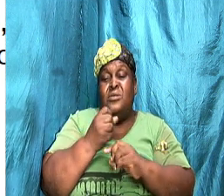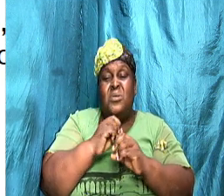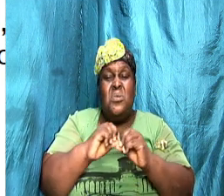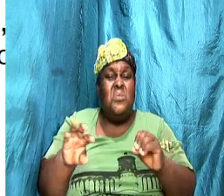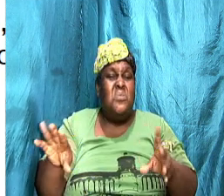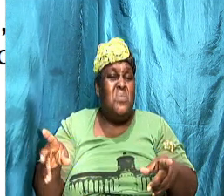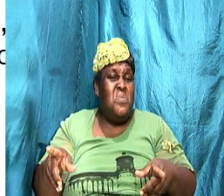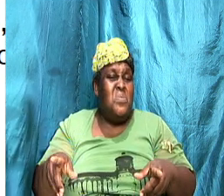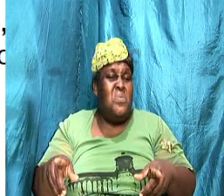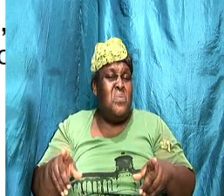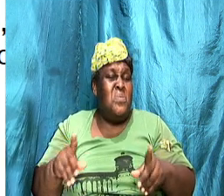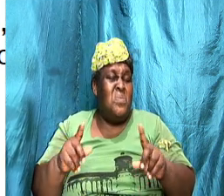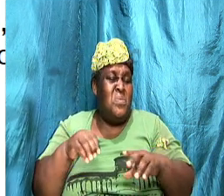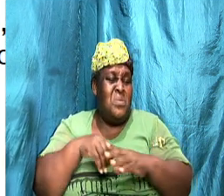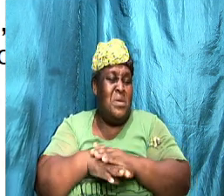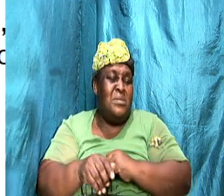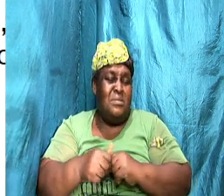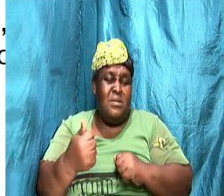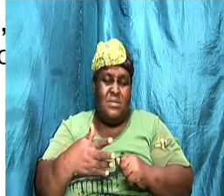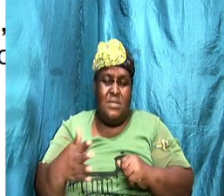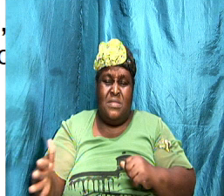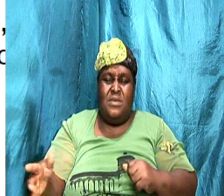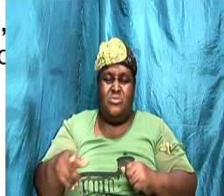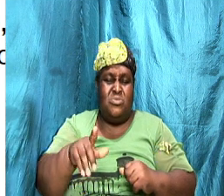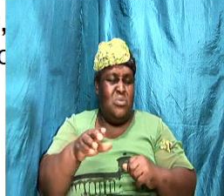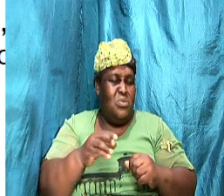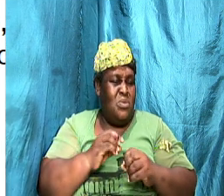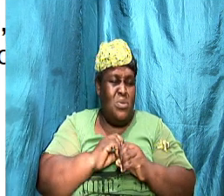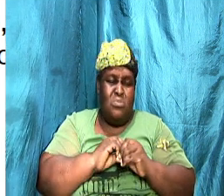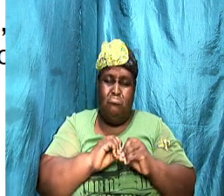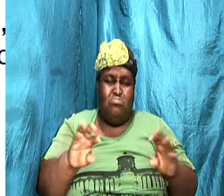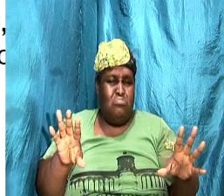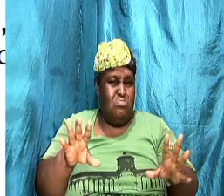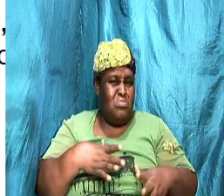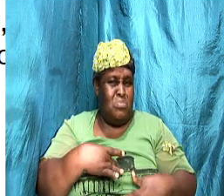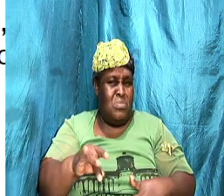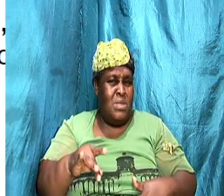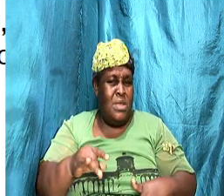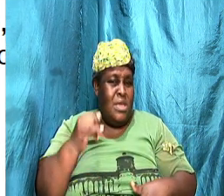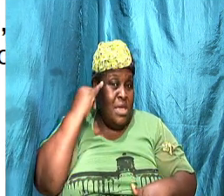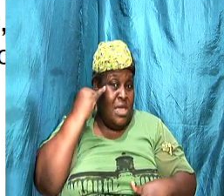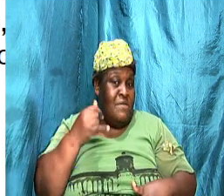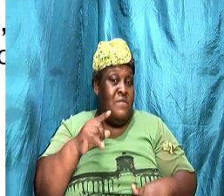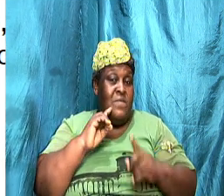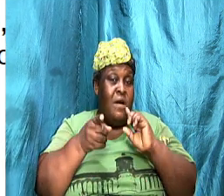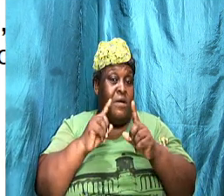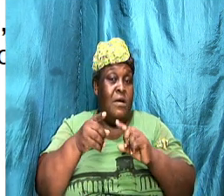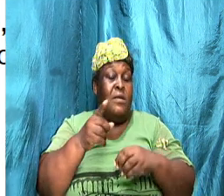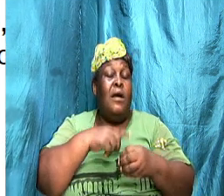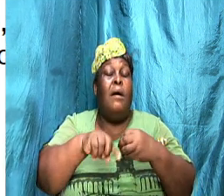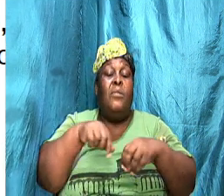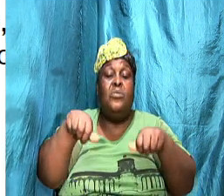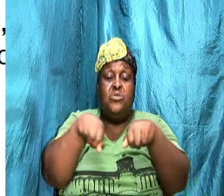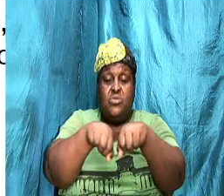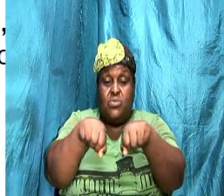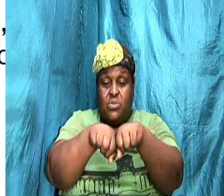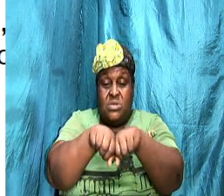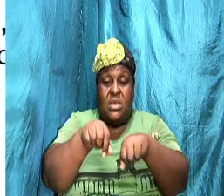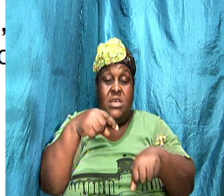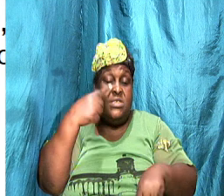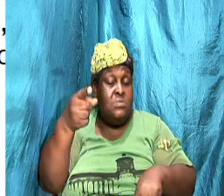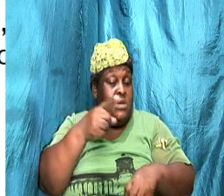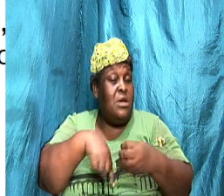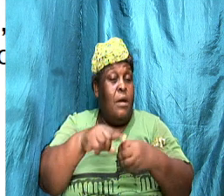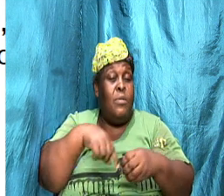other things that you don't like. If you come to talk about the shoes, talk about the shoes and